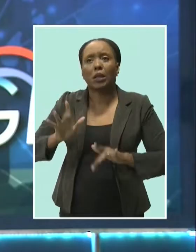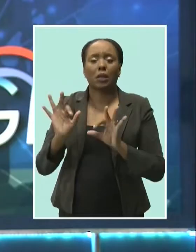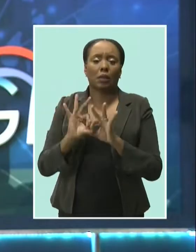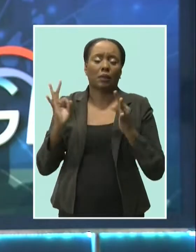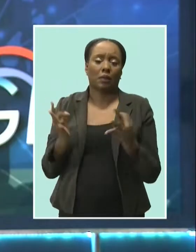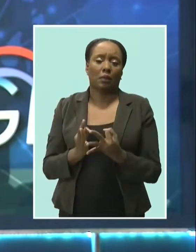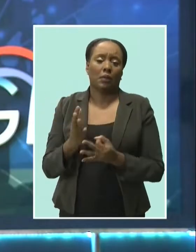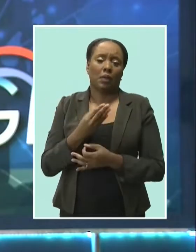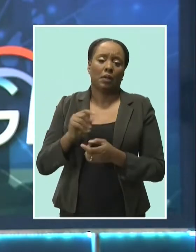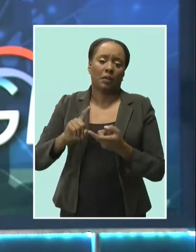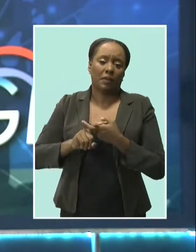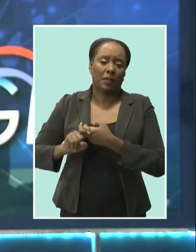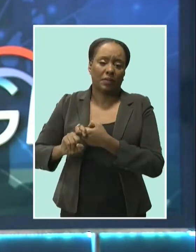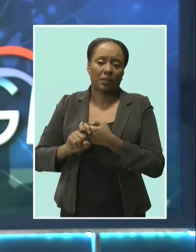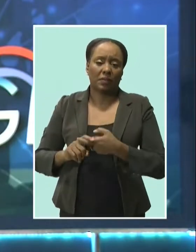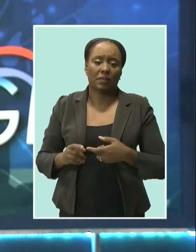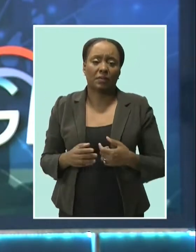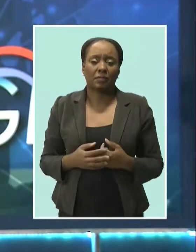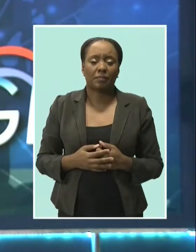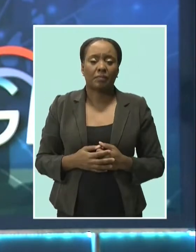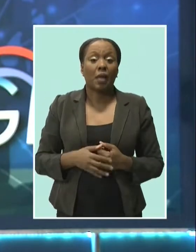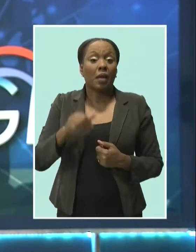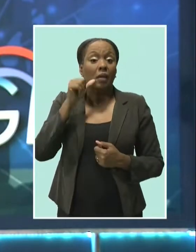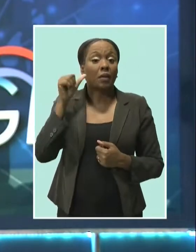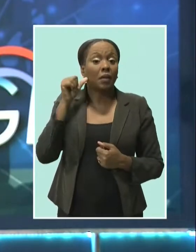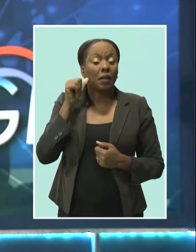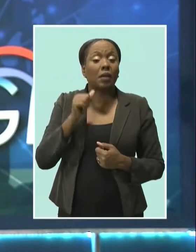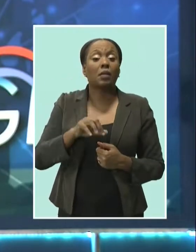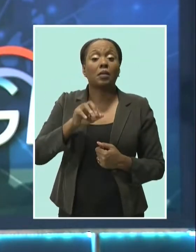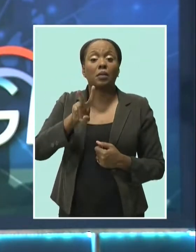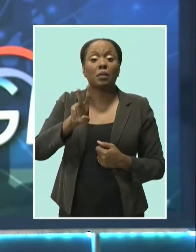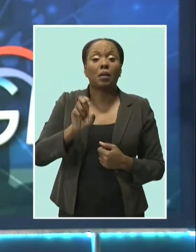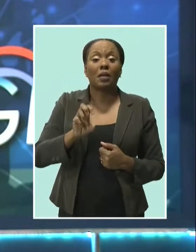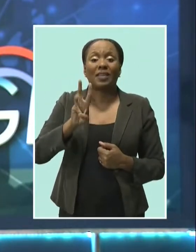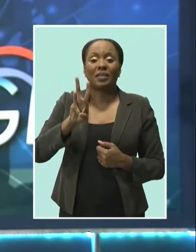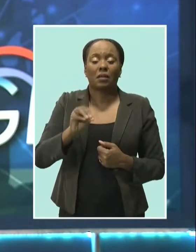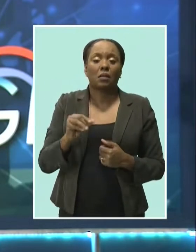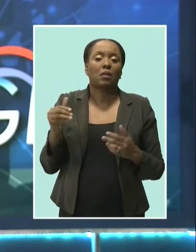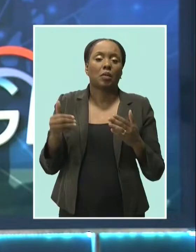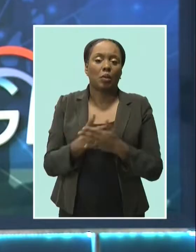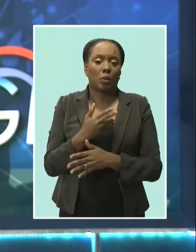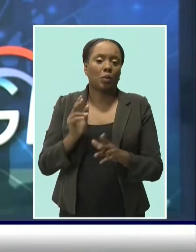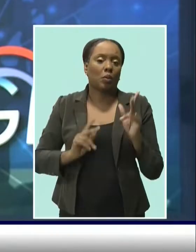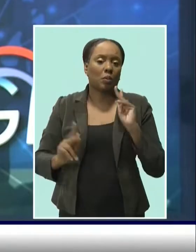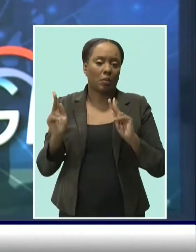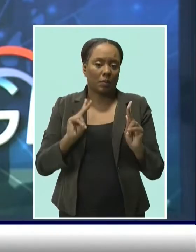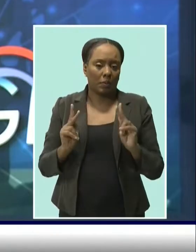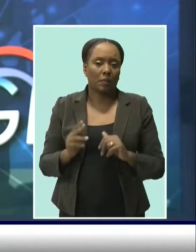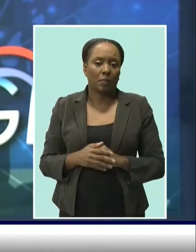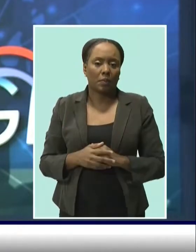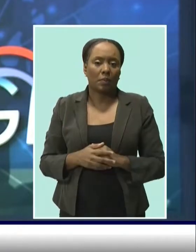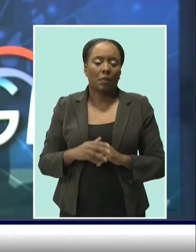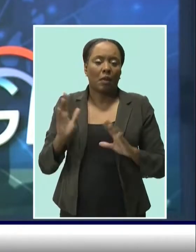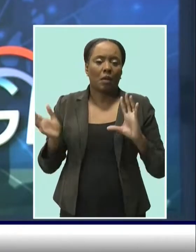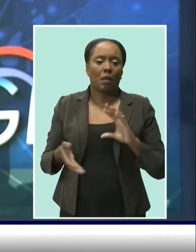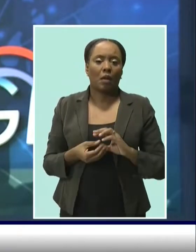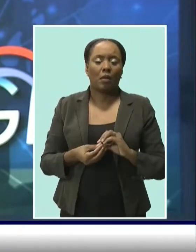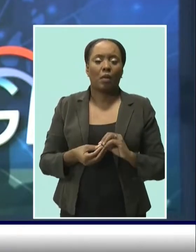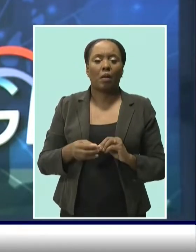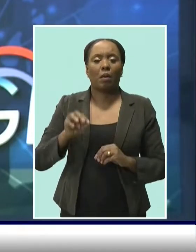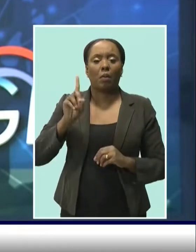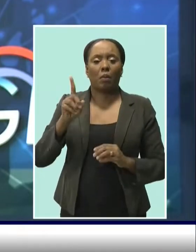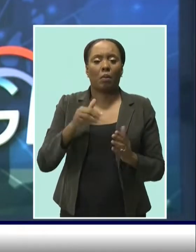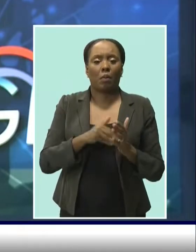family and friends. Barbados recorded 260 new COVID-19 cases from the 1,293